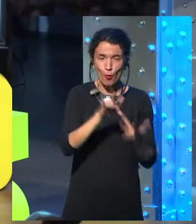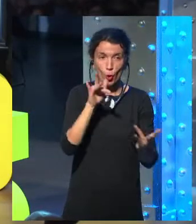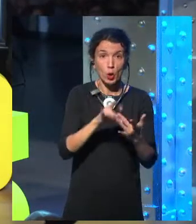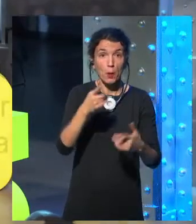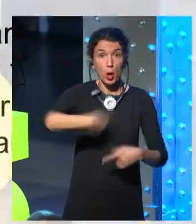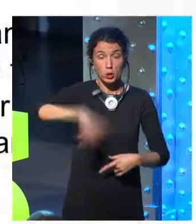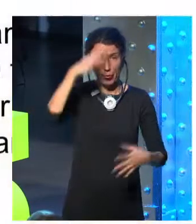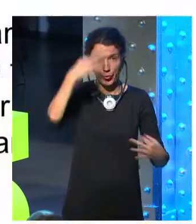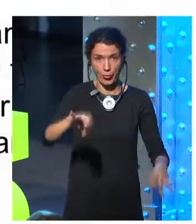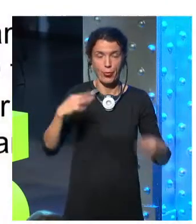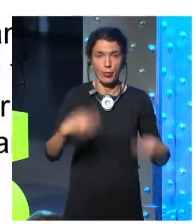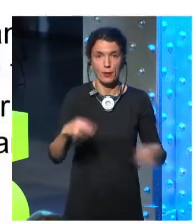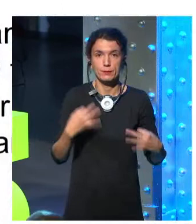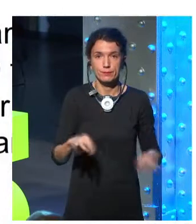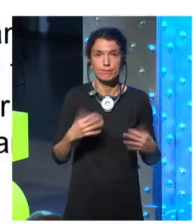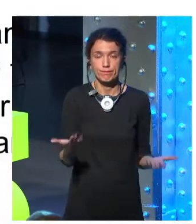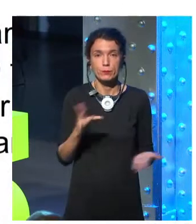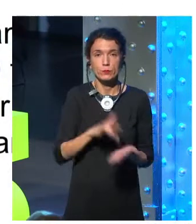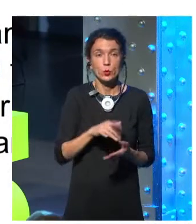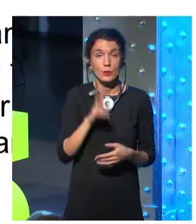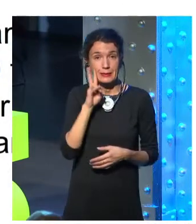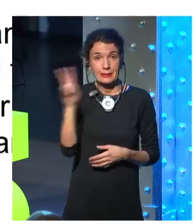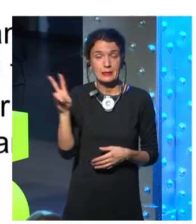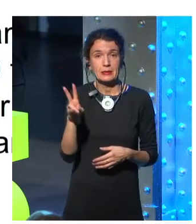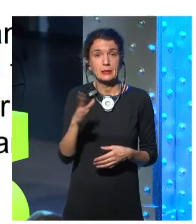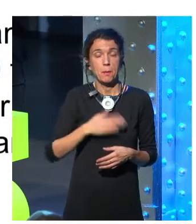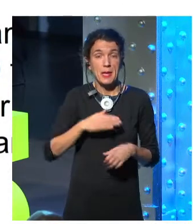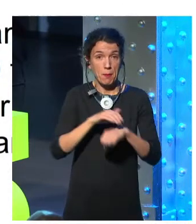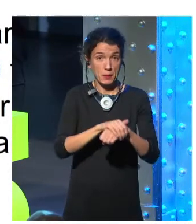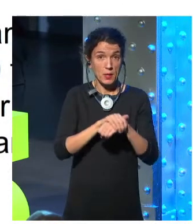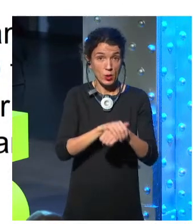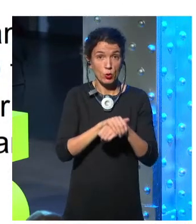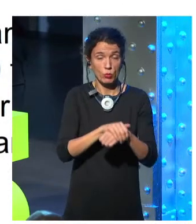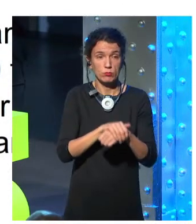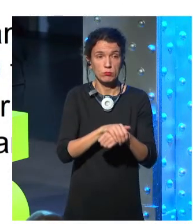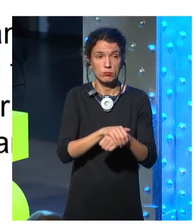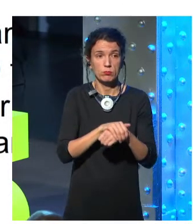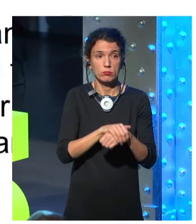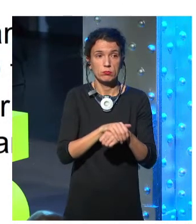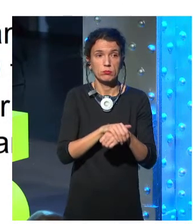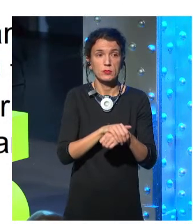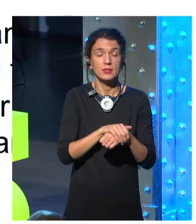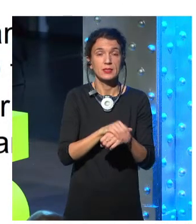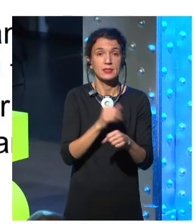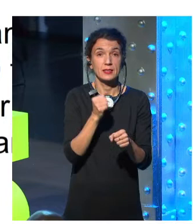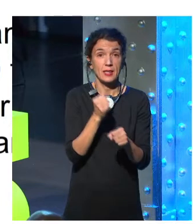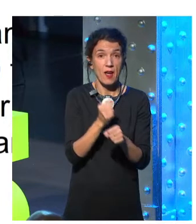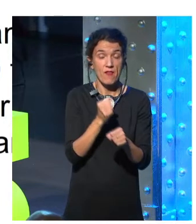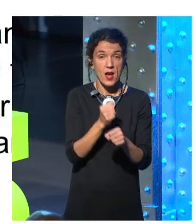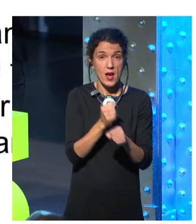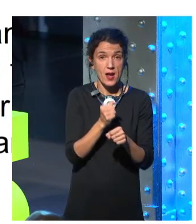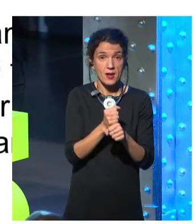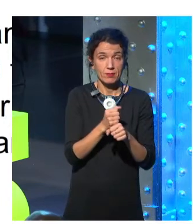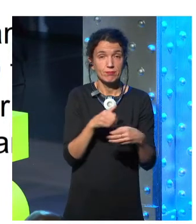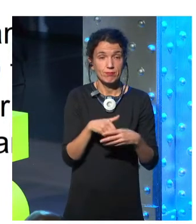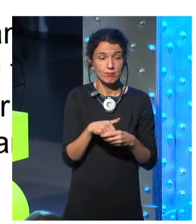This is my friend Todd Huffman's tissue sample scanning robot. What he decided is that it takes a